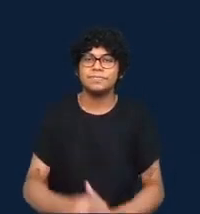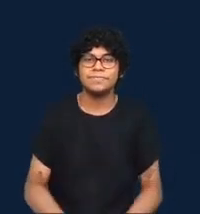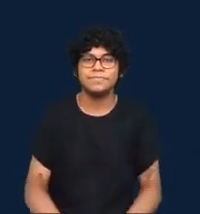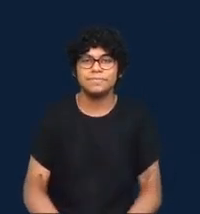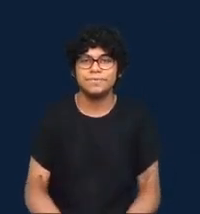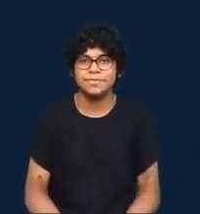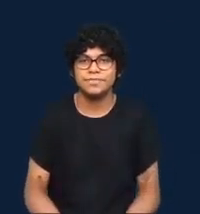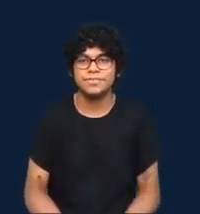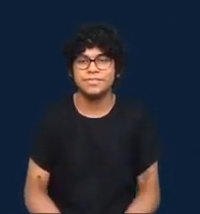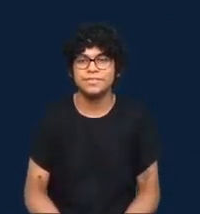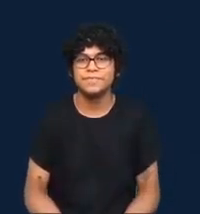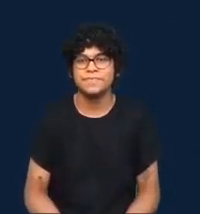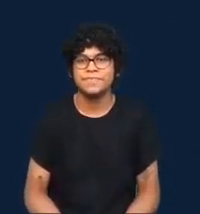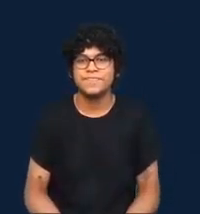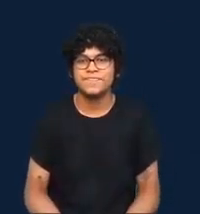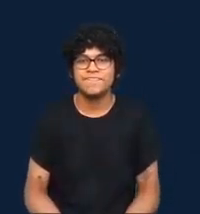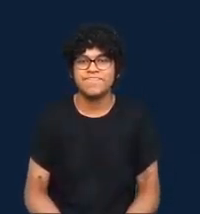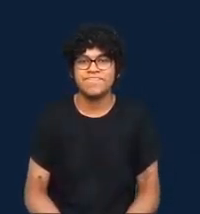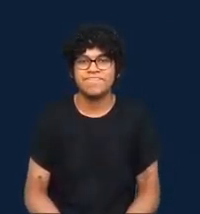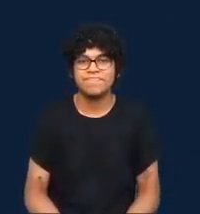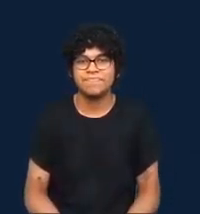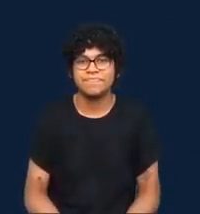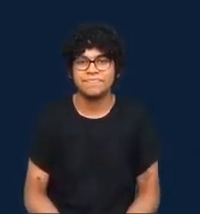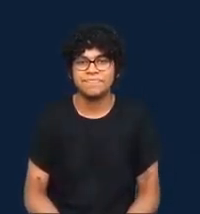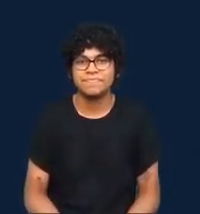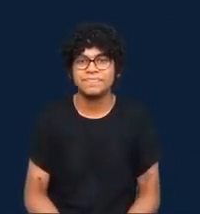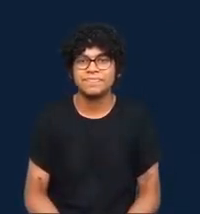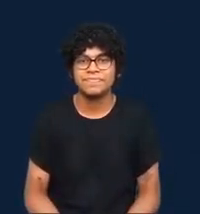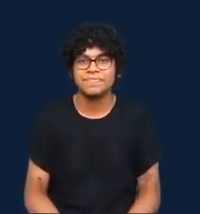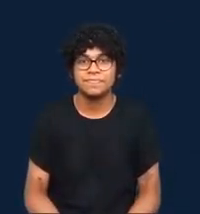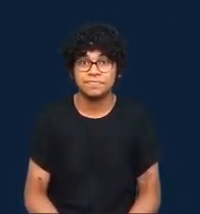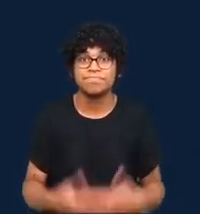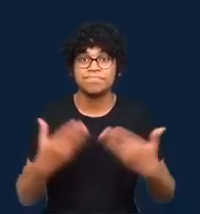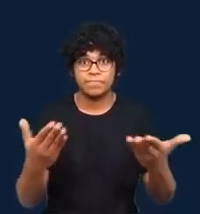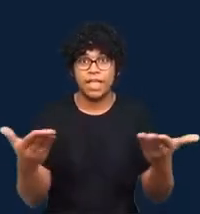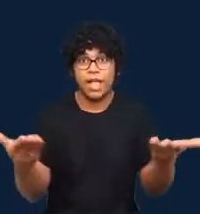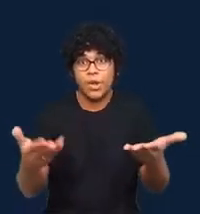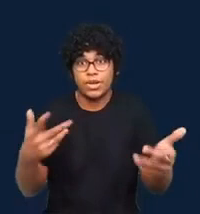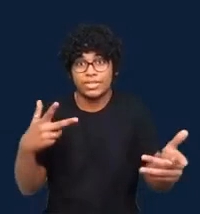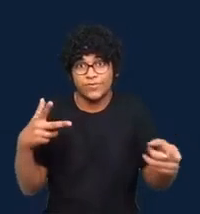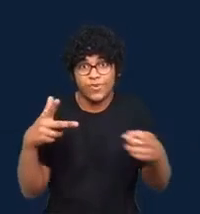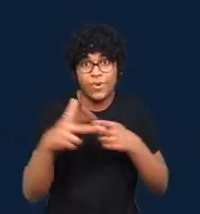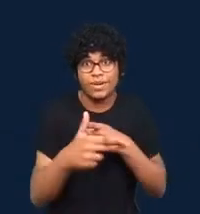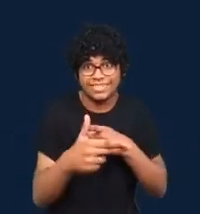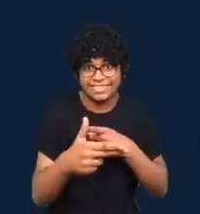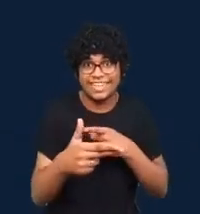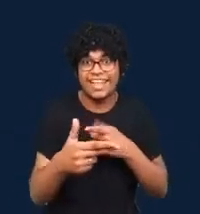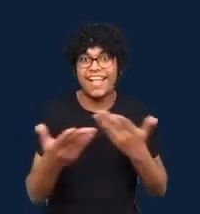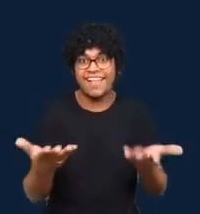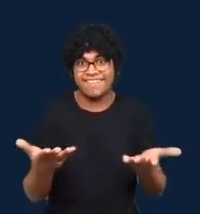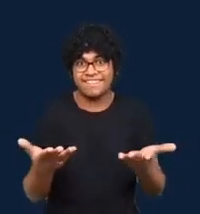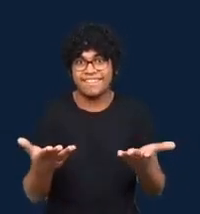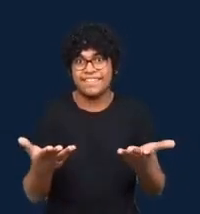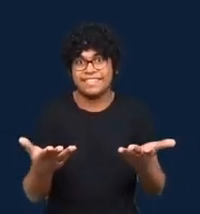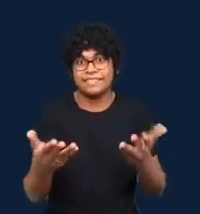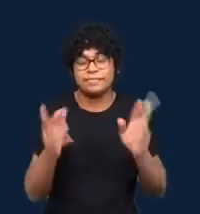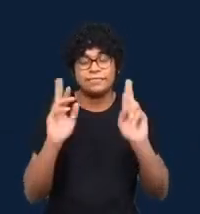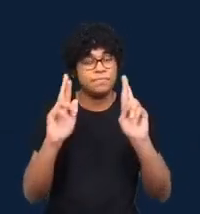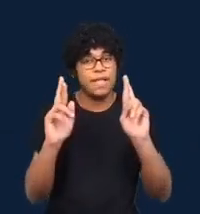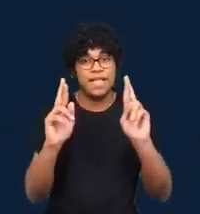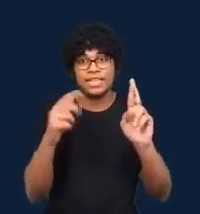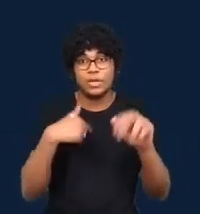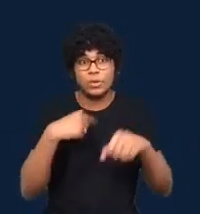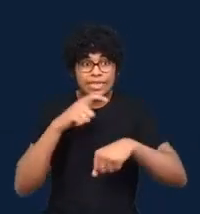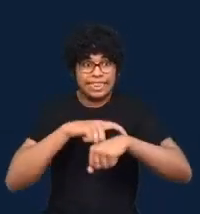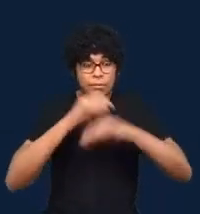Catherine So I will stop here, I hope that I didn't take too much time. Catherine So this was a